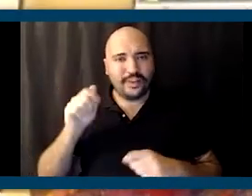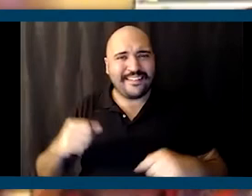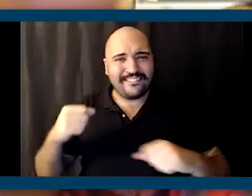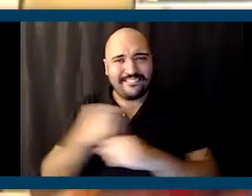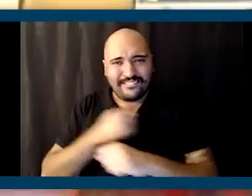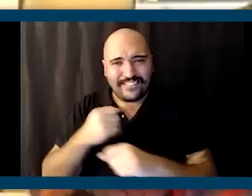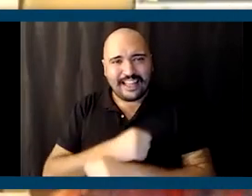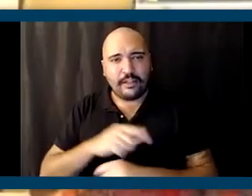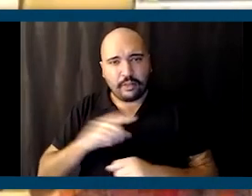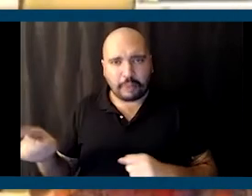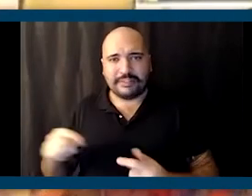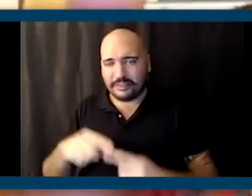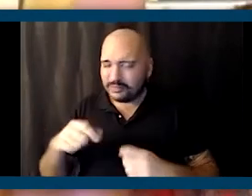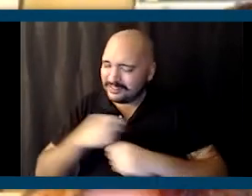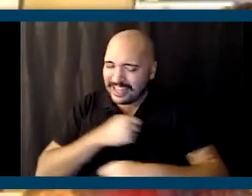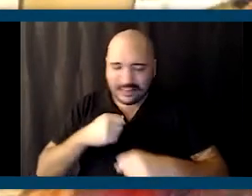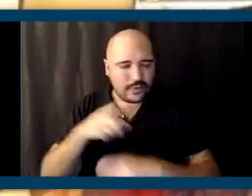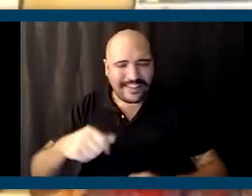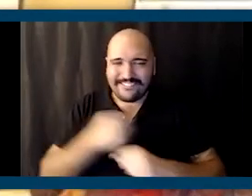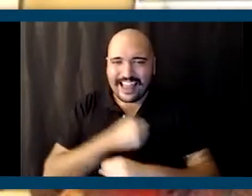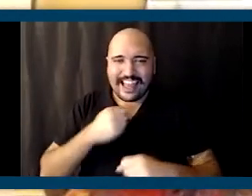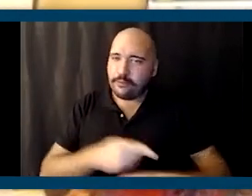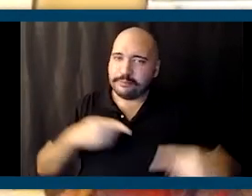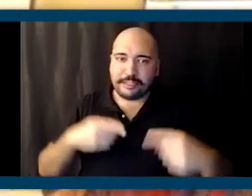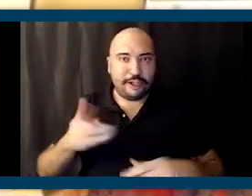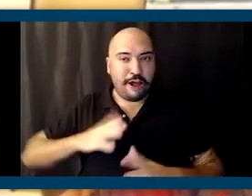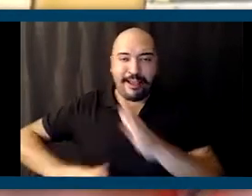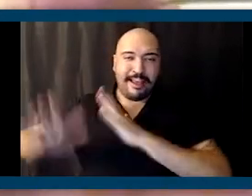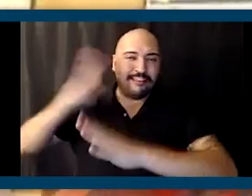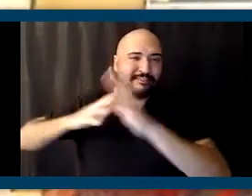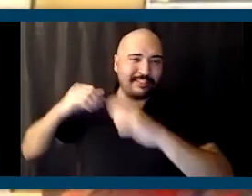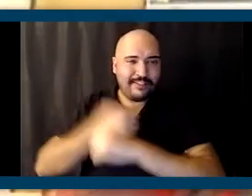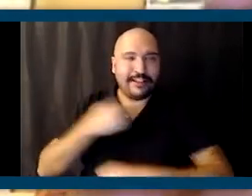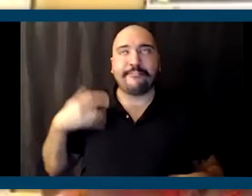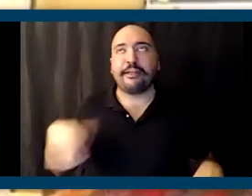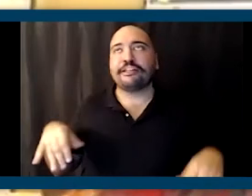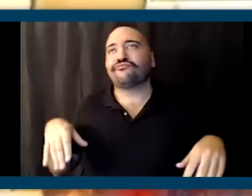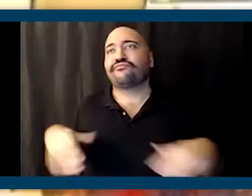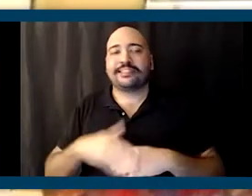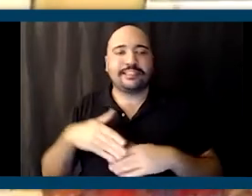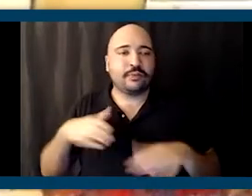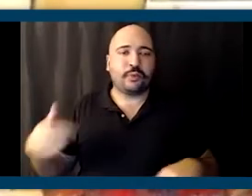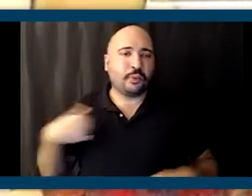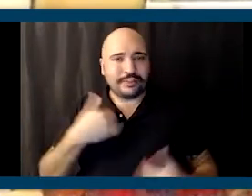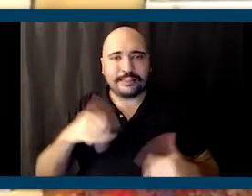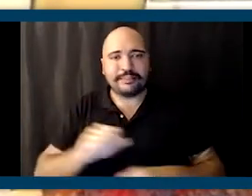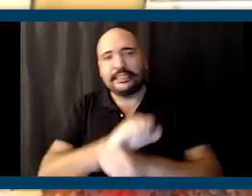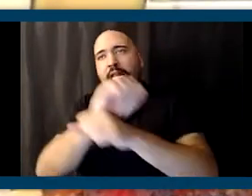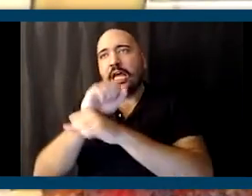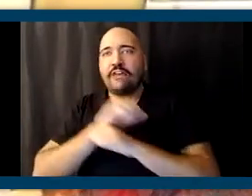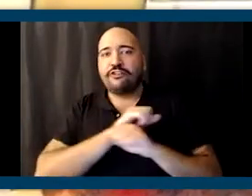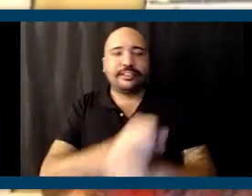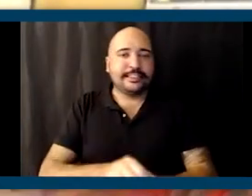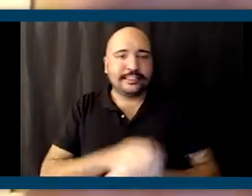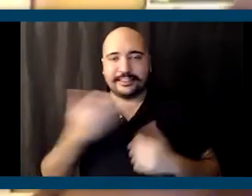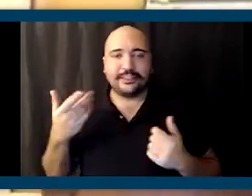battles. You have to fight these battles. Our ancestors fought this battle. If they took the easy way out, we would still be in slavery, singing Dixie. You